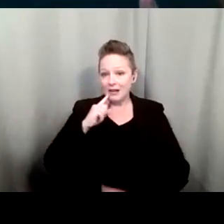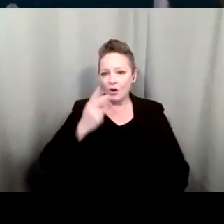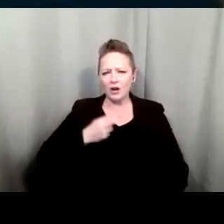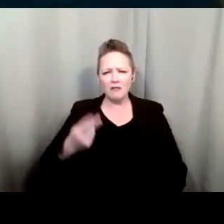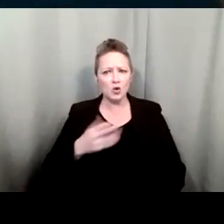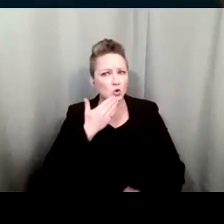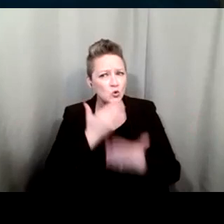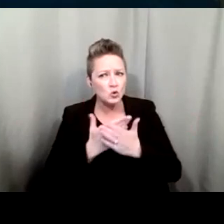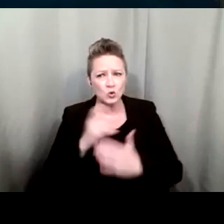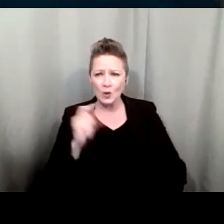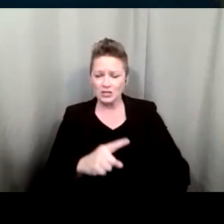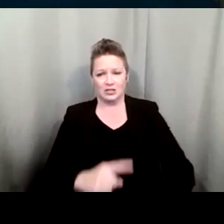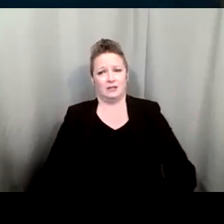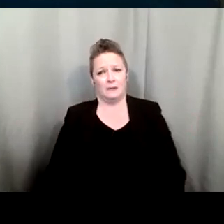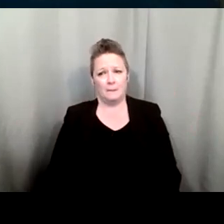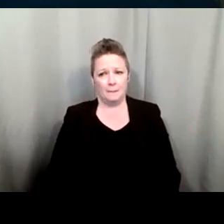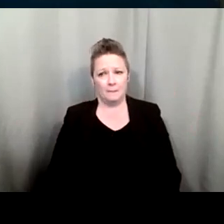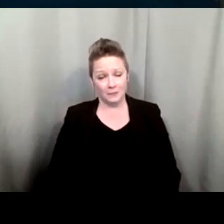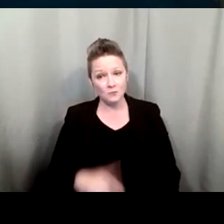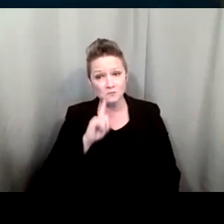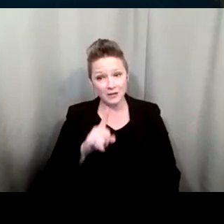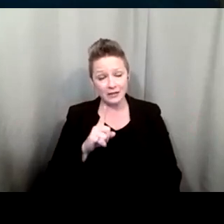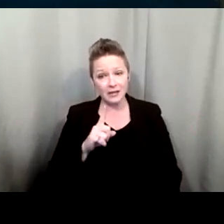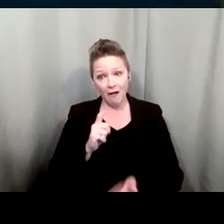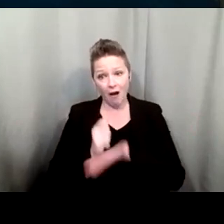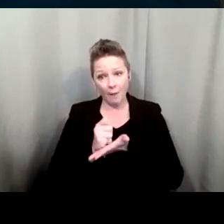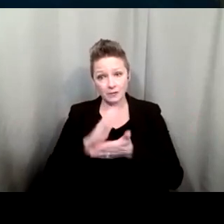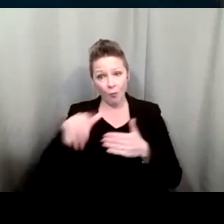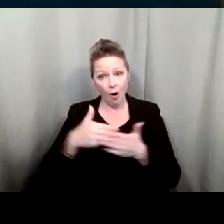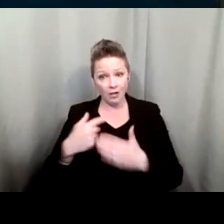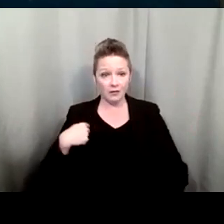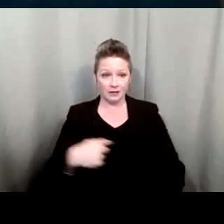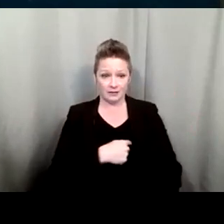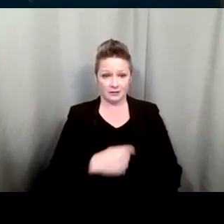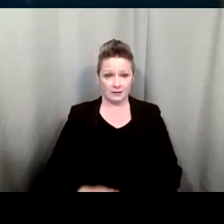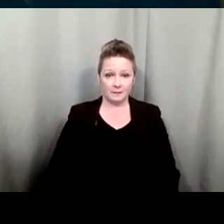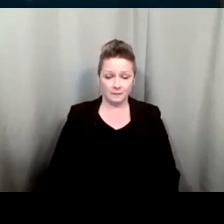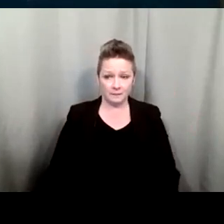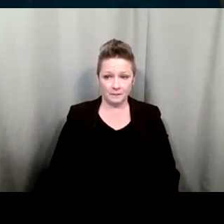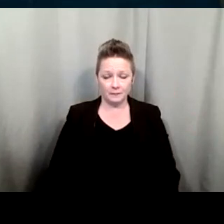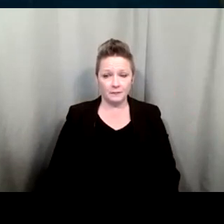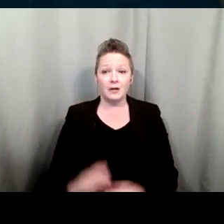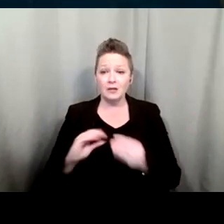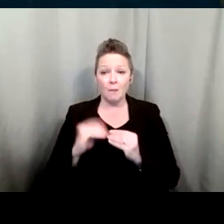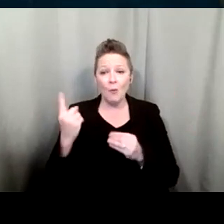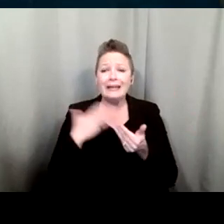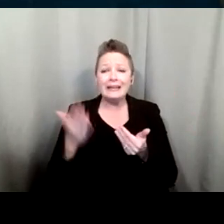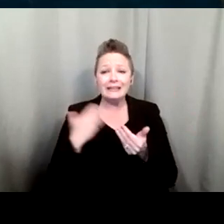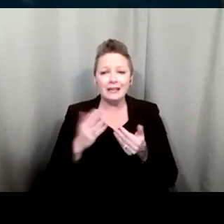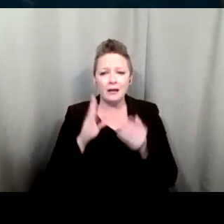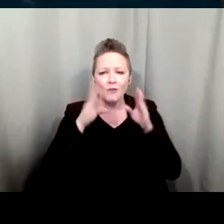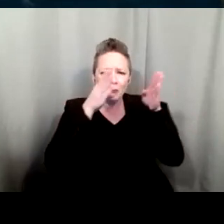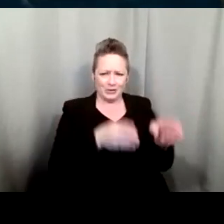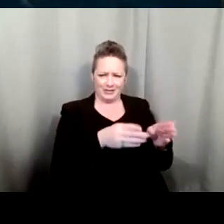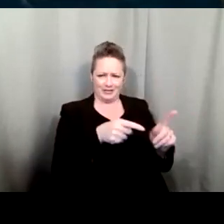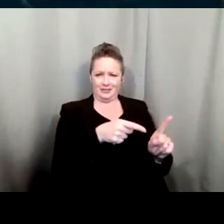question because I think this is a goal for a lot of us number one it's easy focus on the person don't think